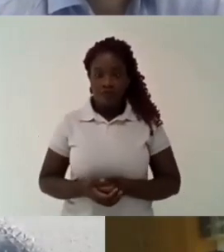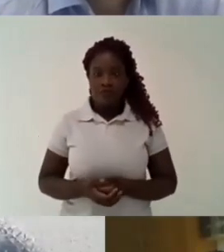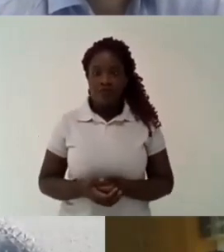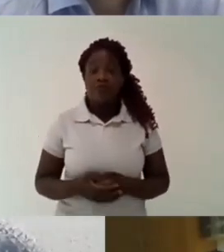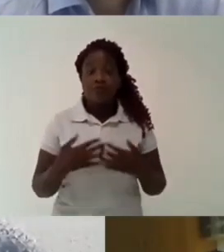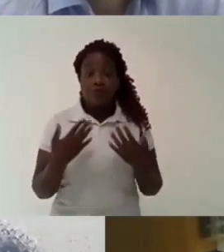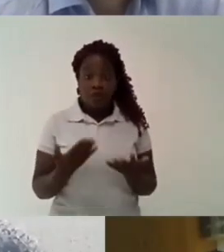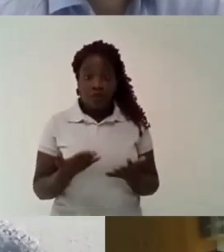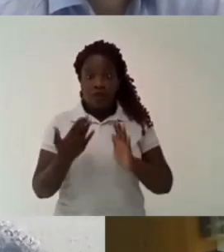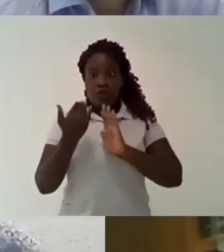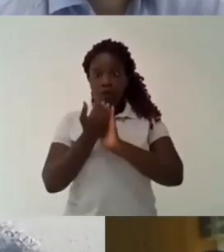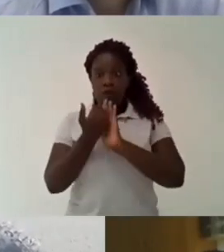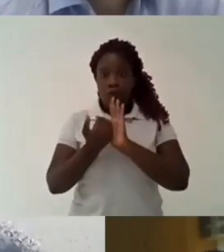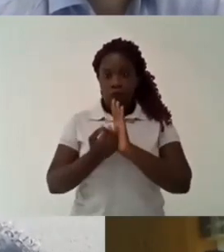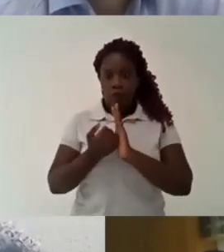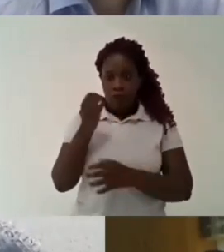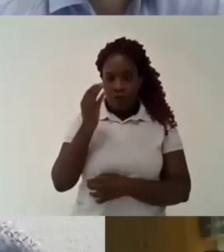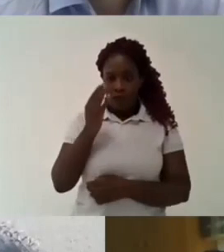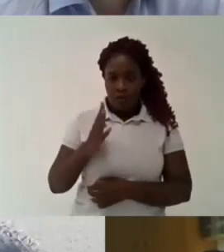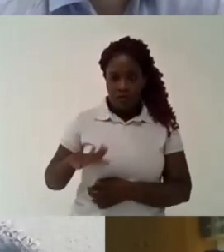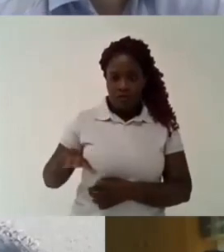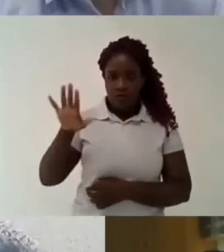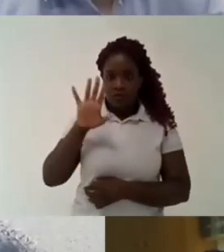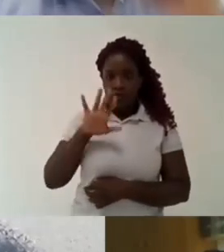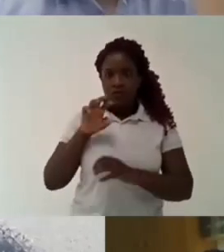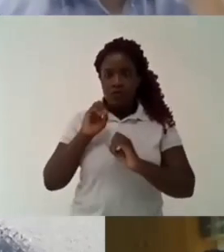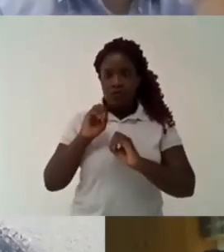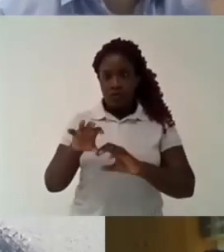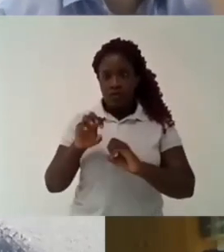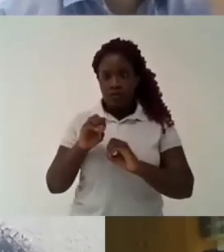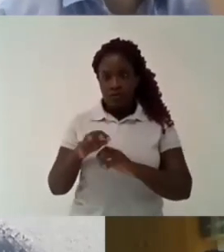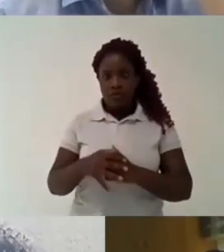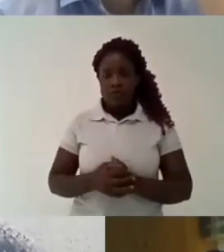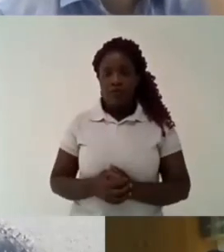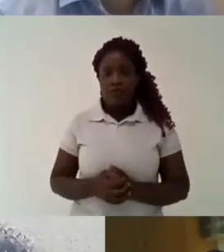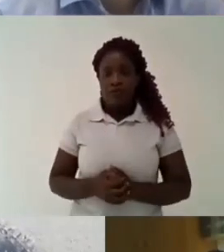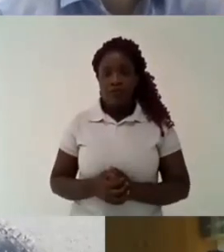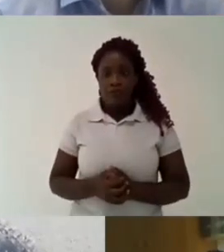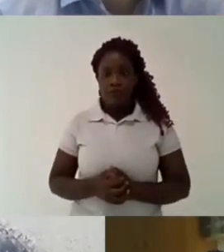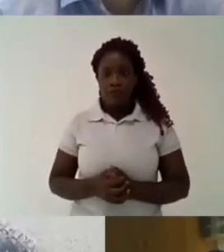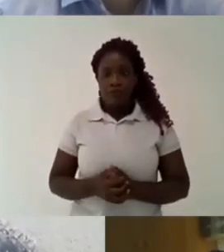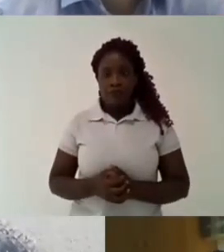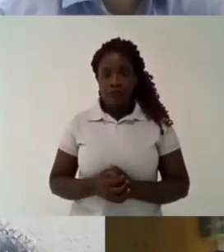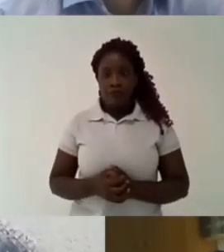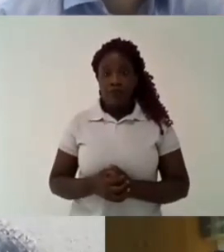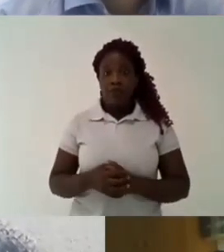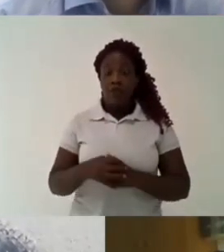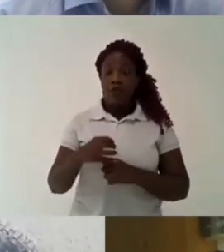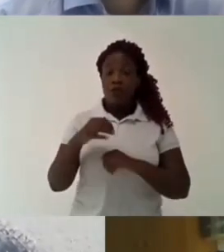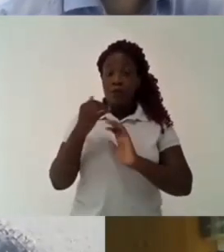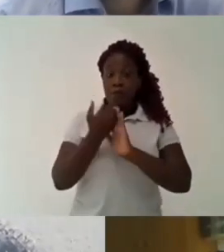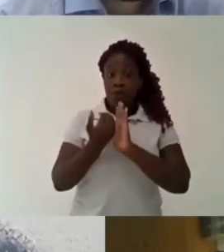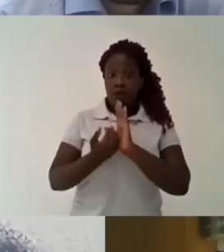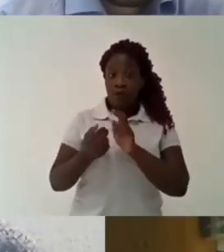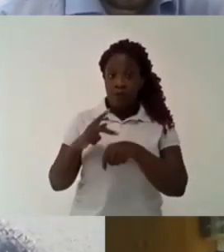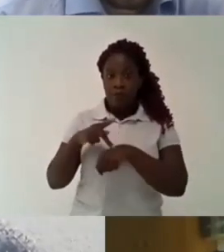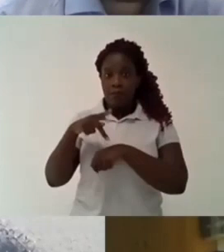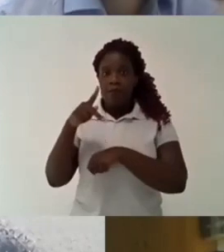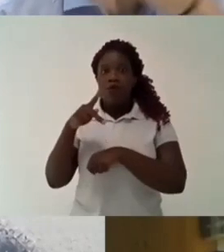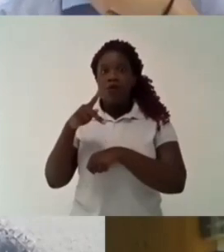national education plan is quite comprehensive and uh for the first